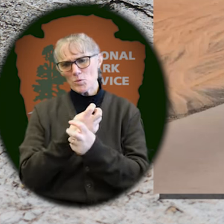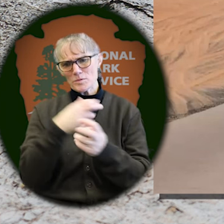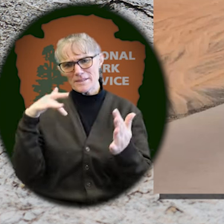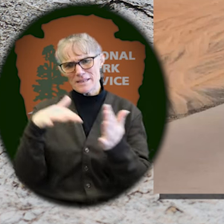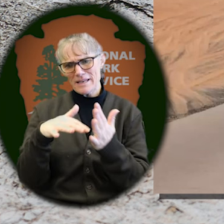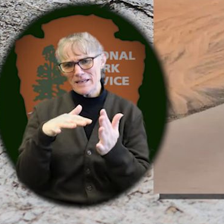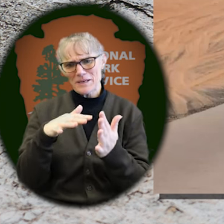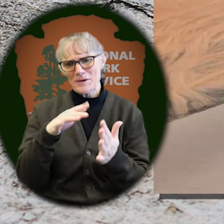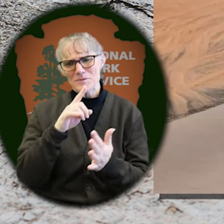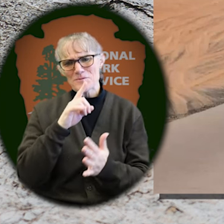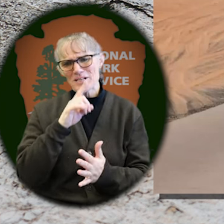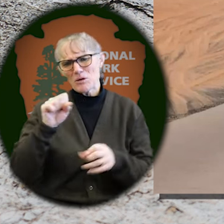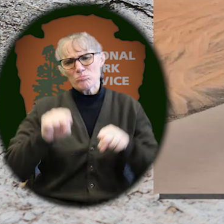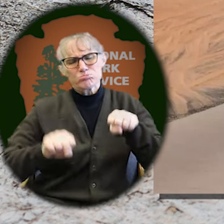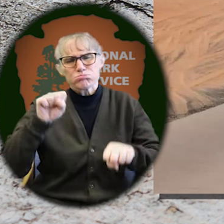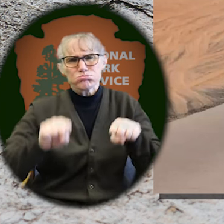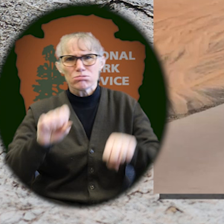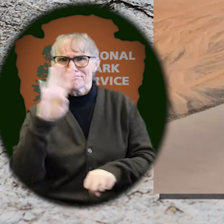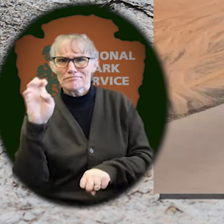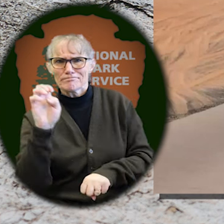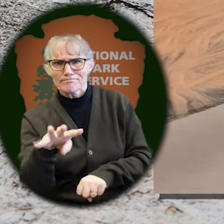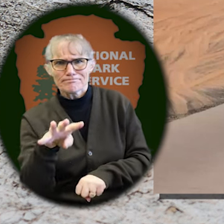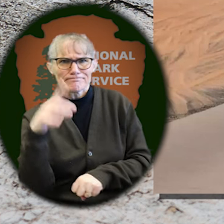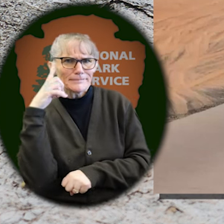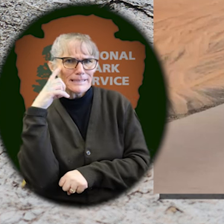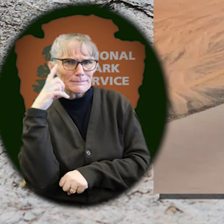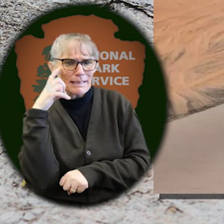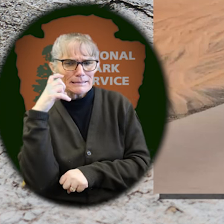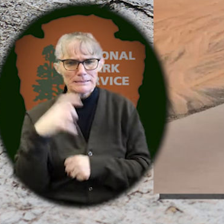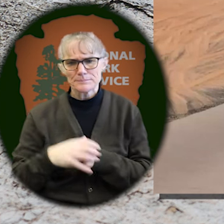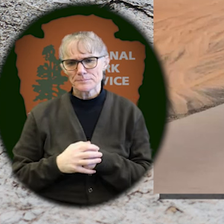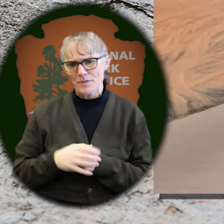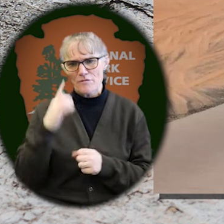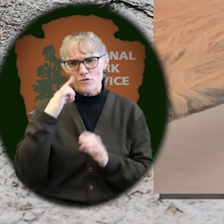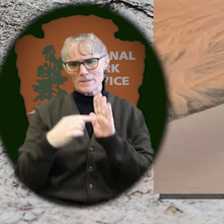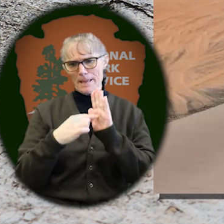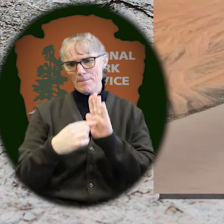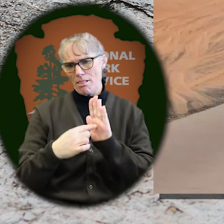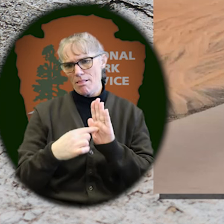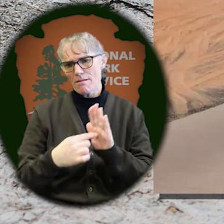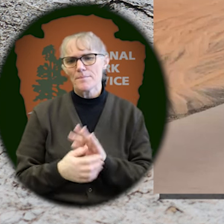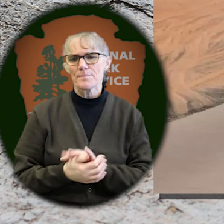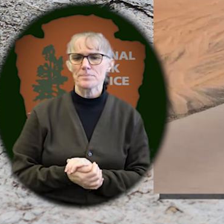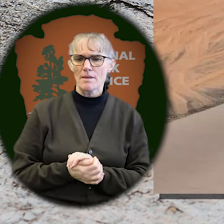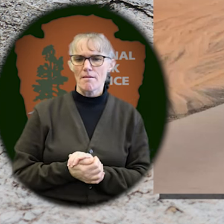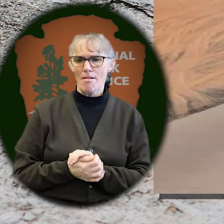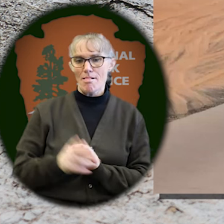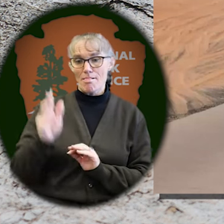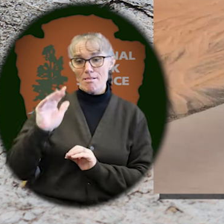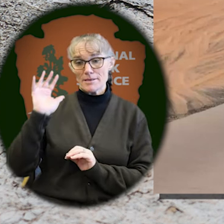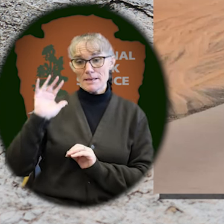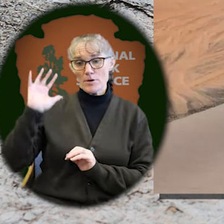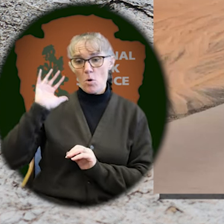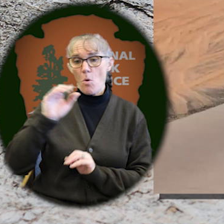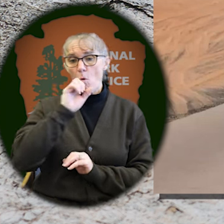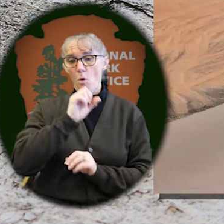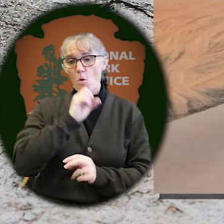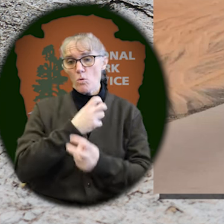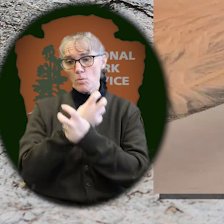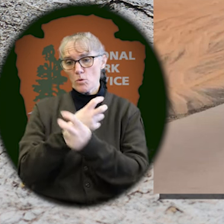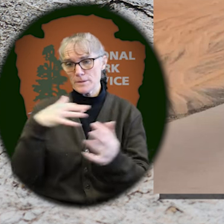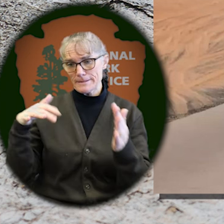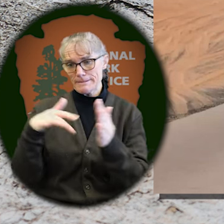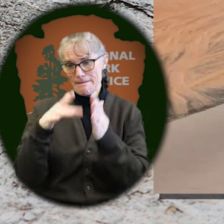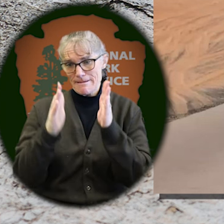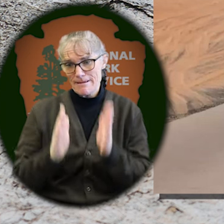So for example, just to give you an idea, when early paleontologists